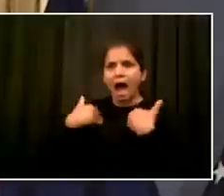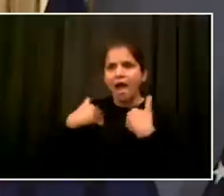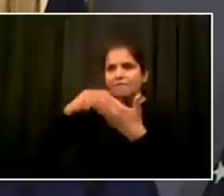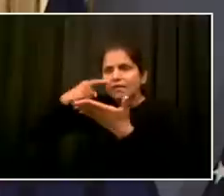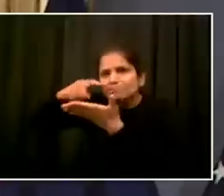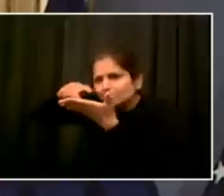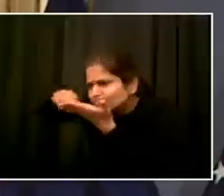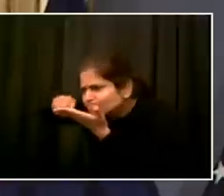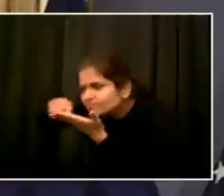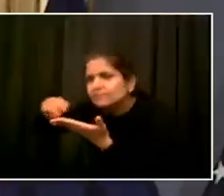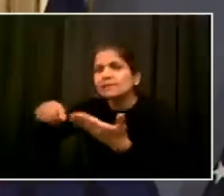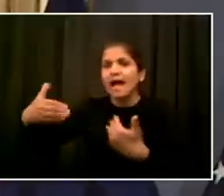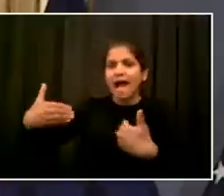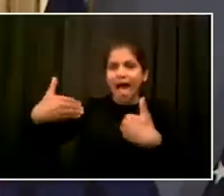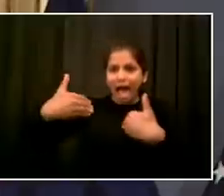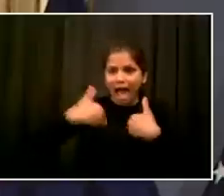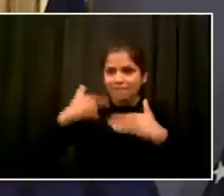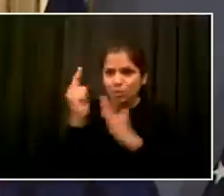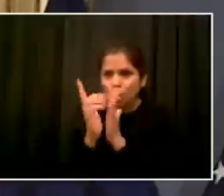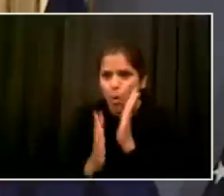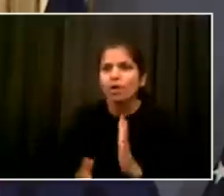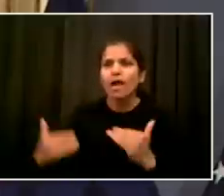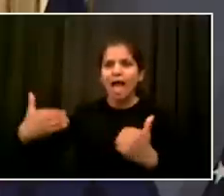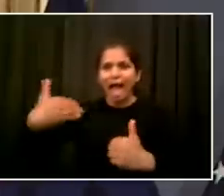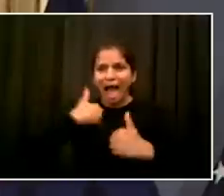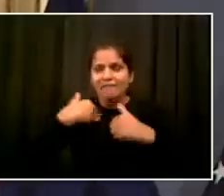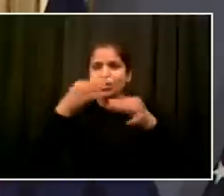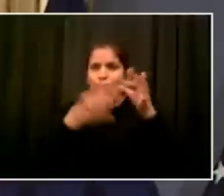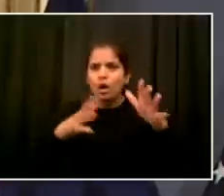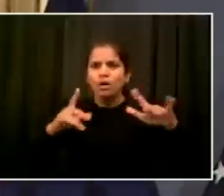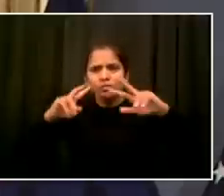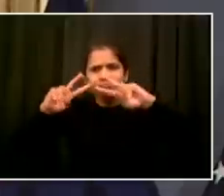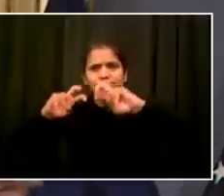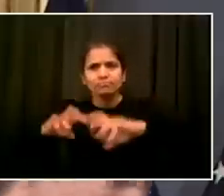throw lit materials on the car, and put them in harm's way.